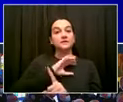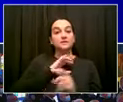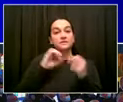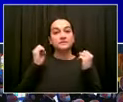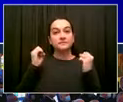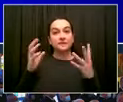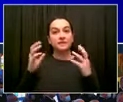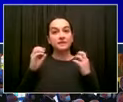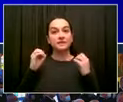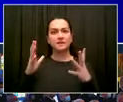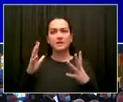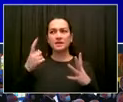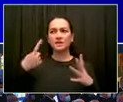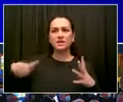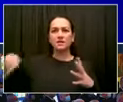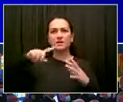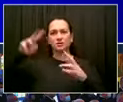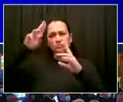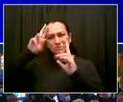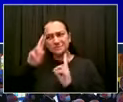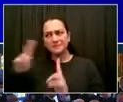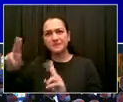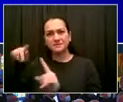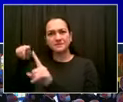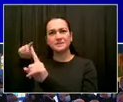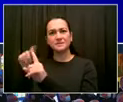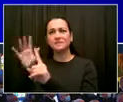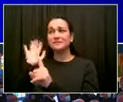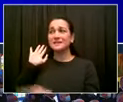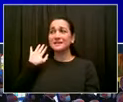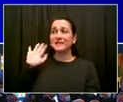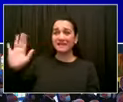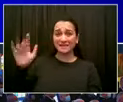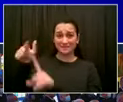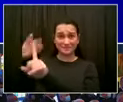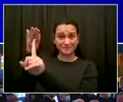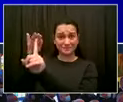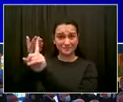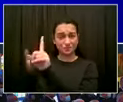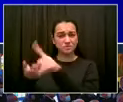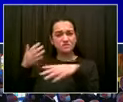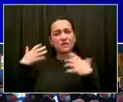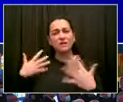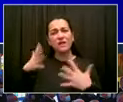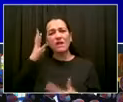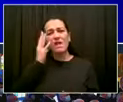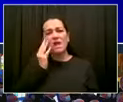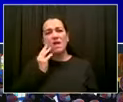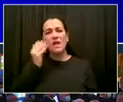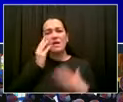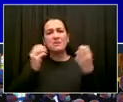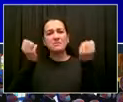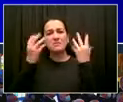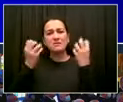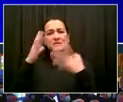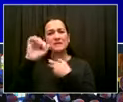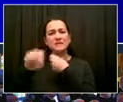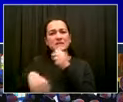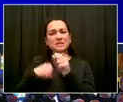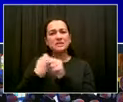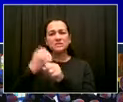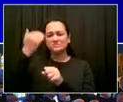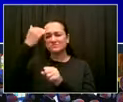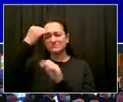We all are grieving with him and his family. We're grieving with the family in honor of him, but